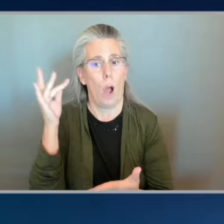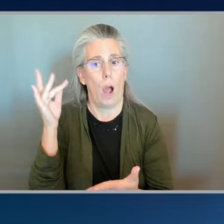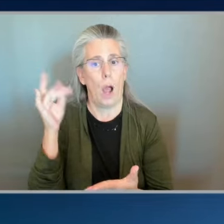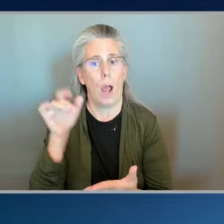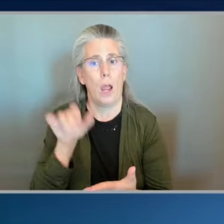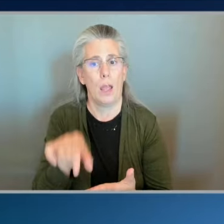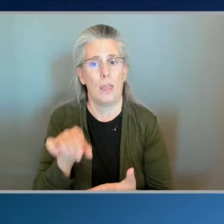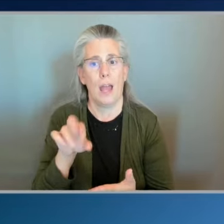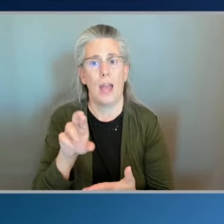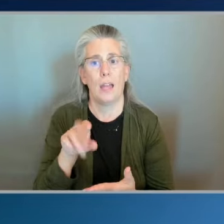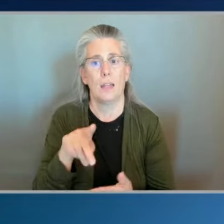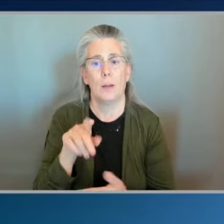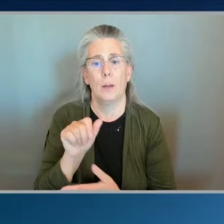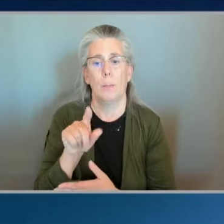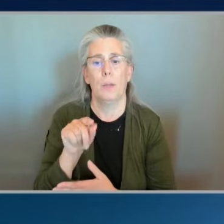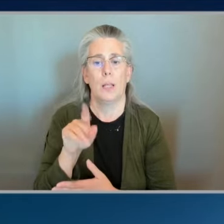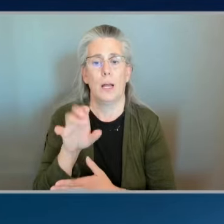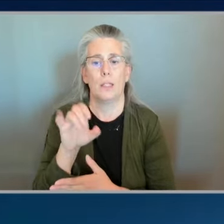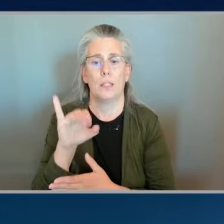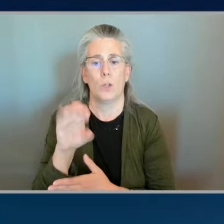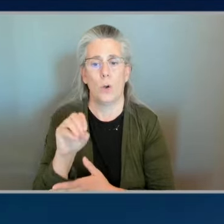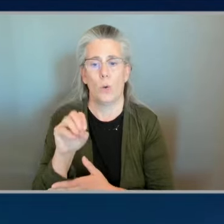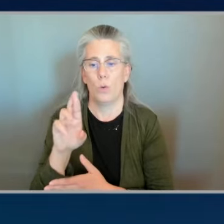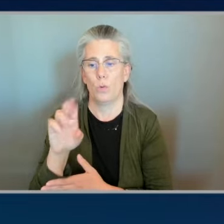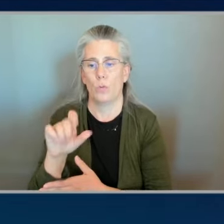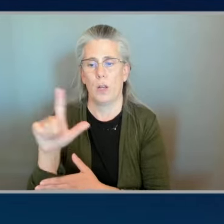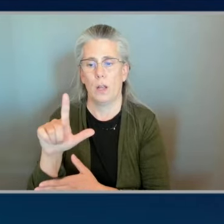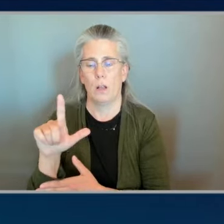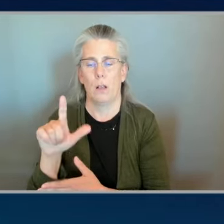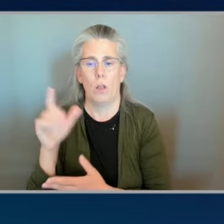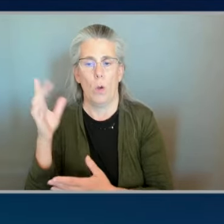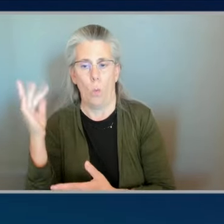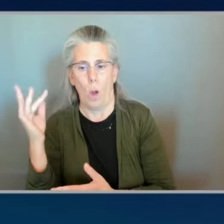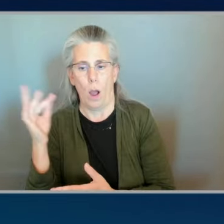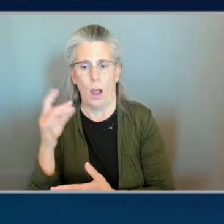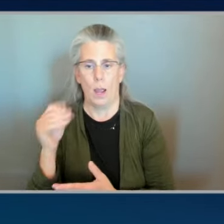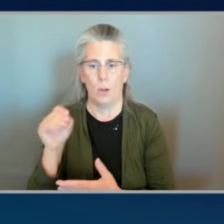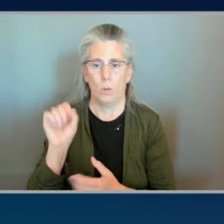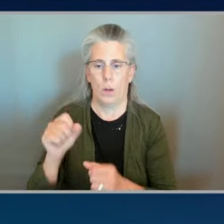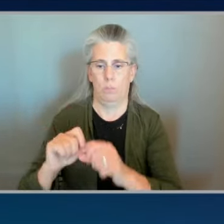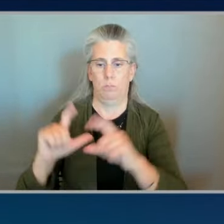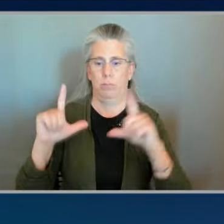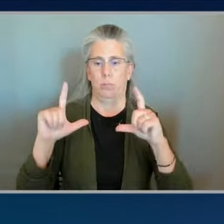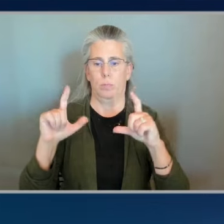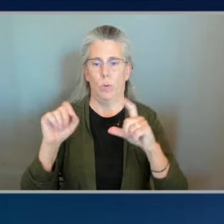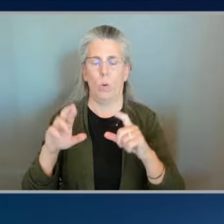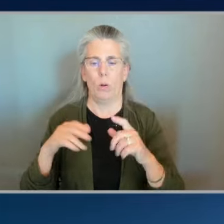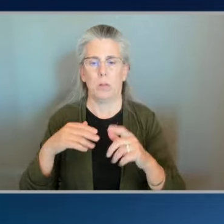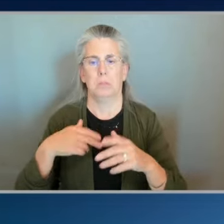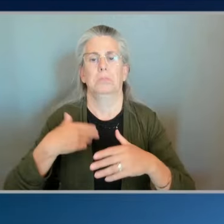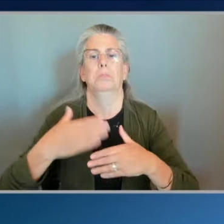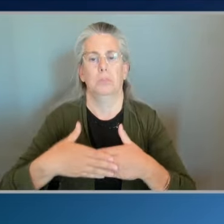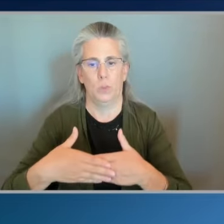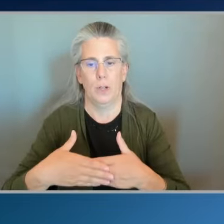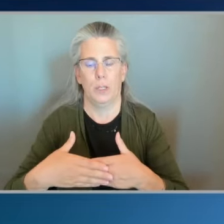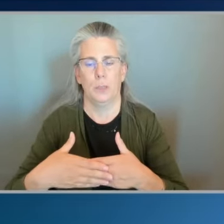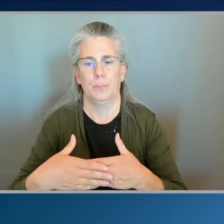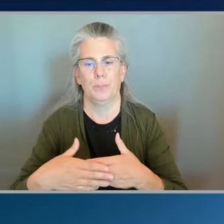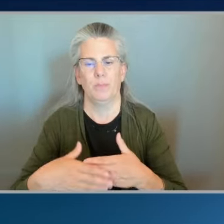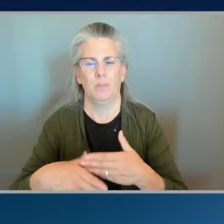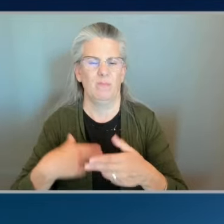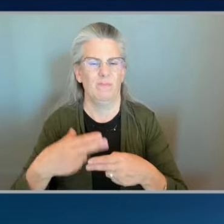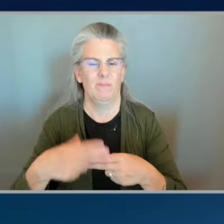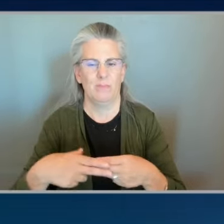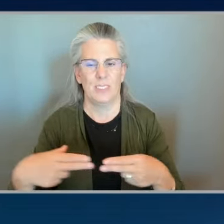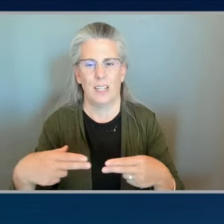to build your own punch list of things and you know that's really the gist of it so so the itinerary assembly um really is just you know